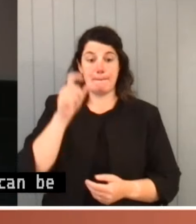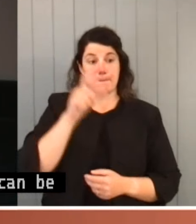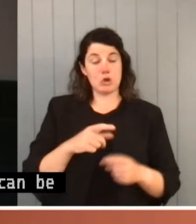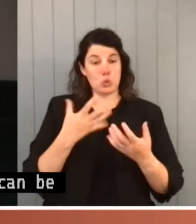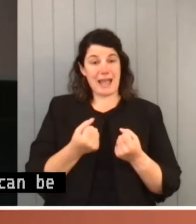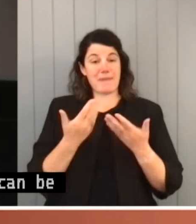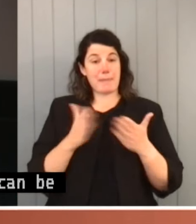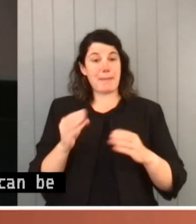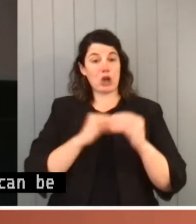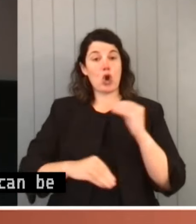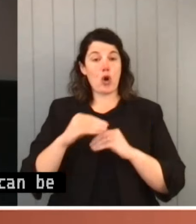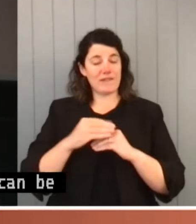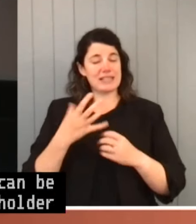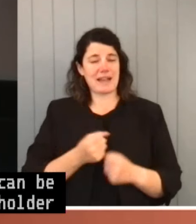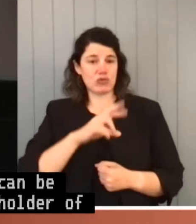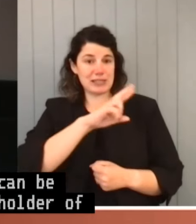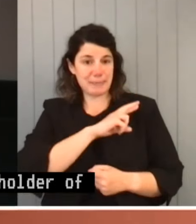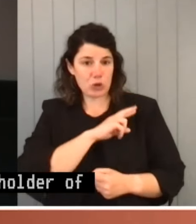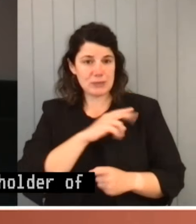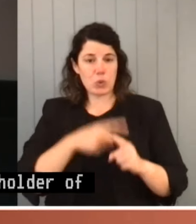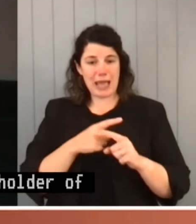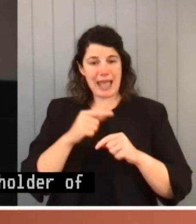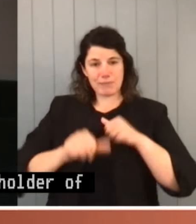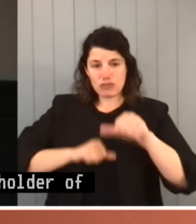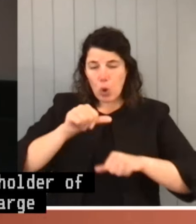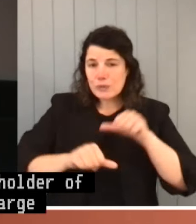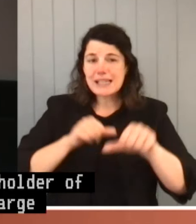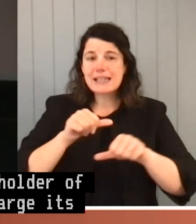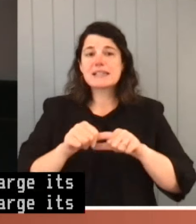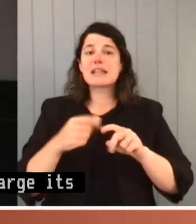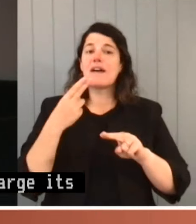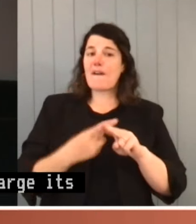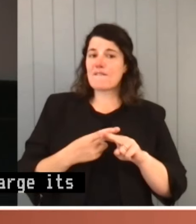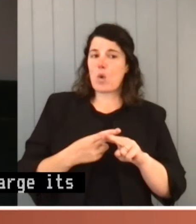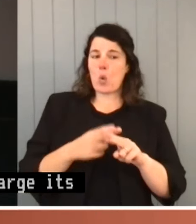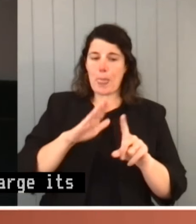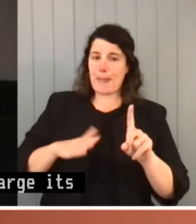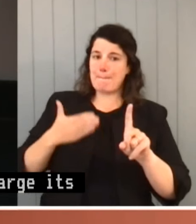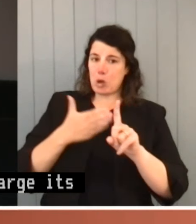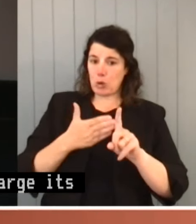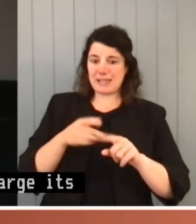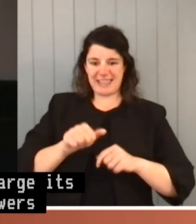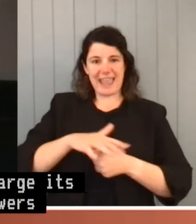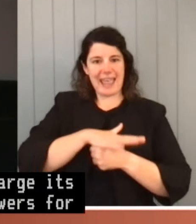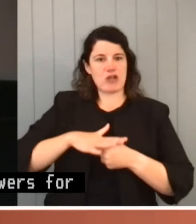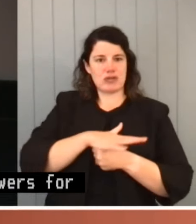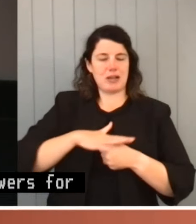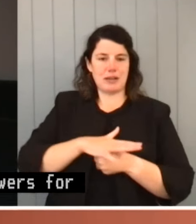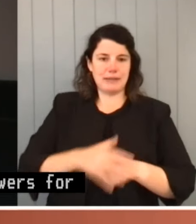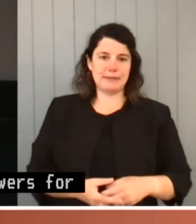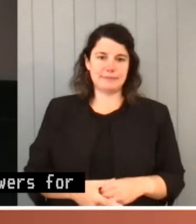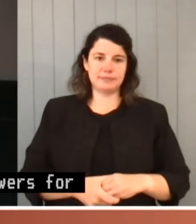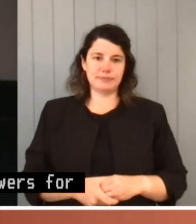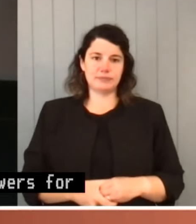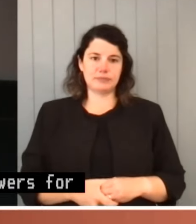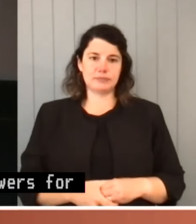discharge its duties and exercise its powers for the purpose for which the office exists and for which the powers